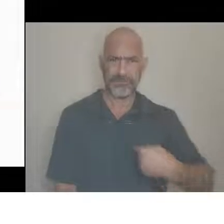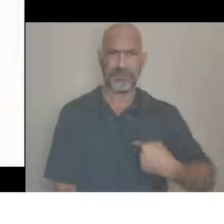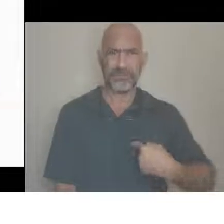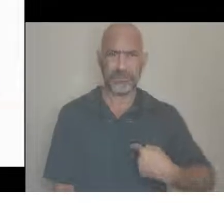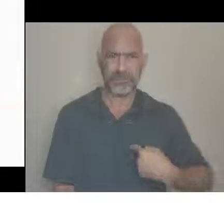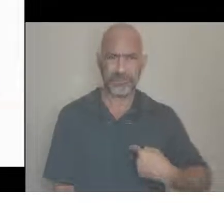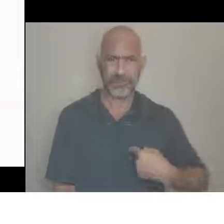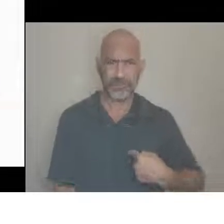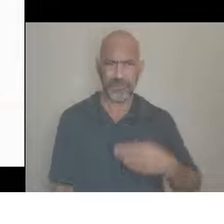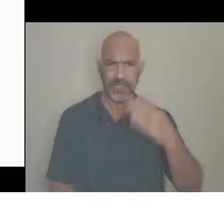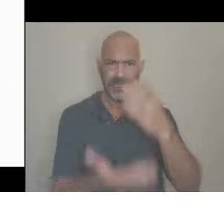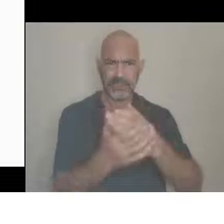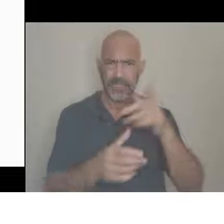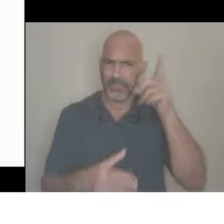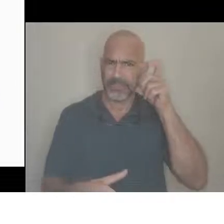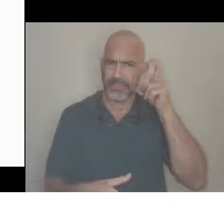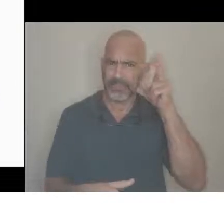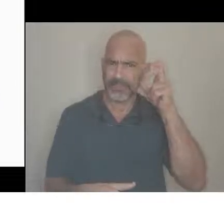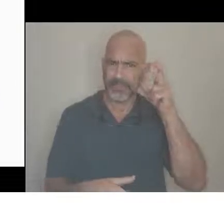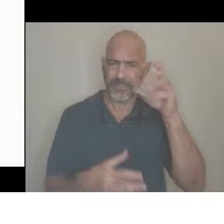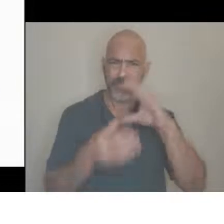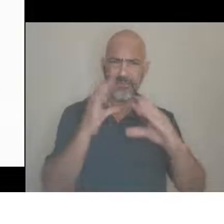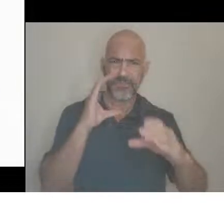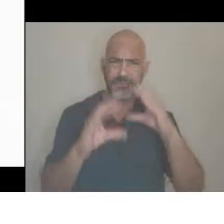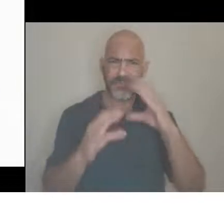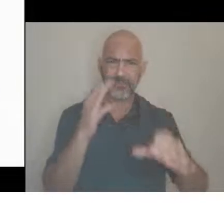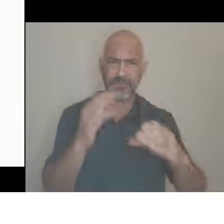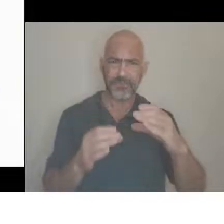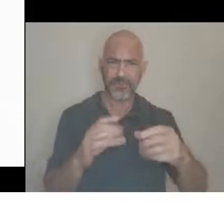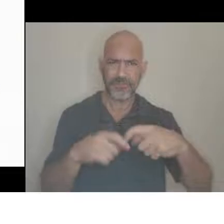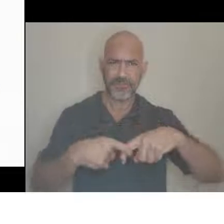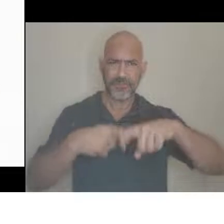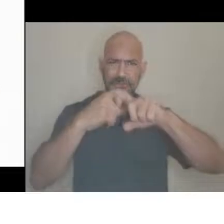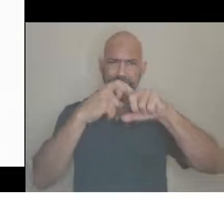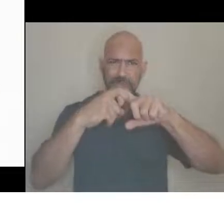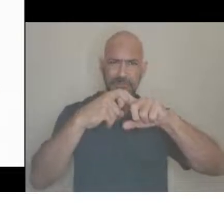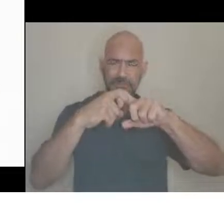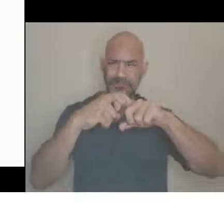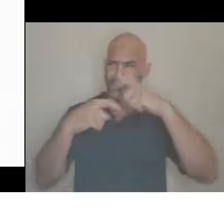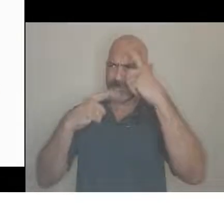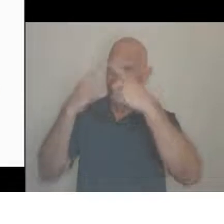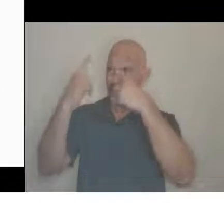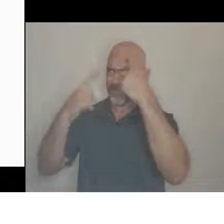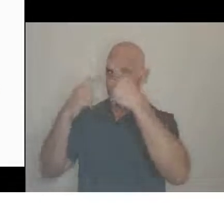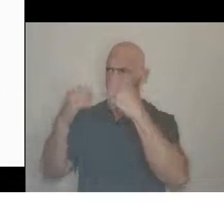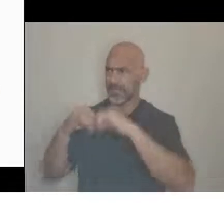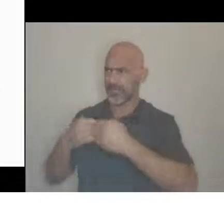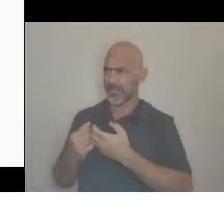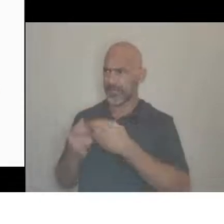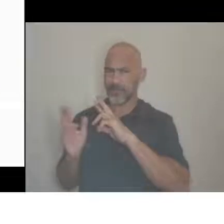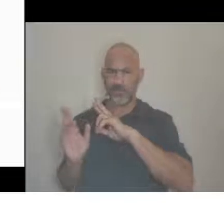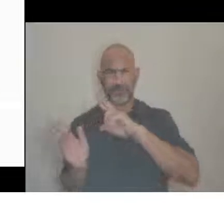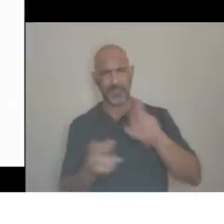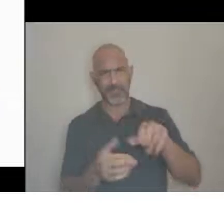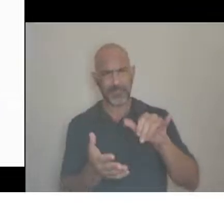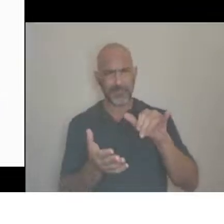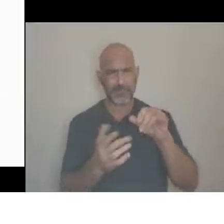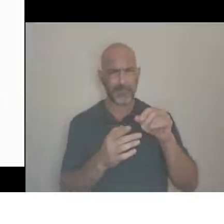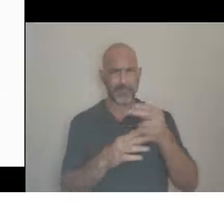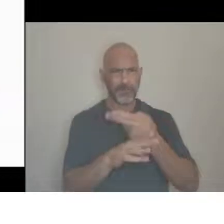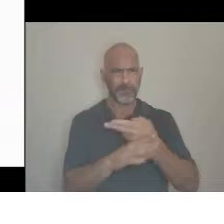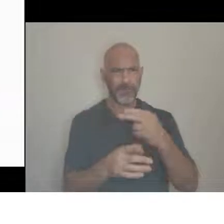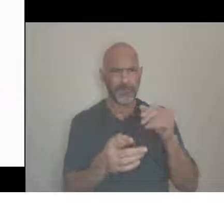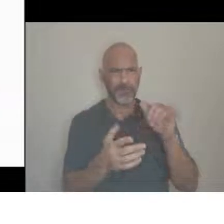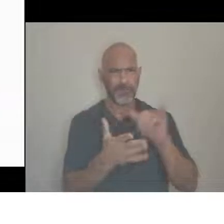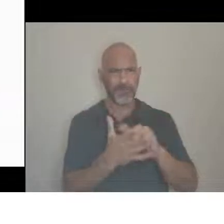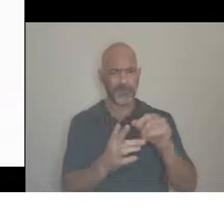of the conversation. Because I was thinking about how to react to them using that word. And